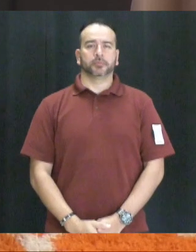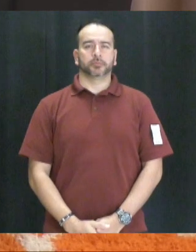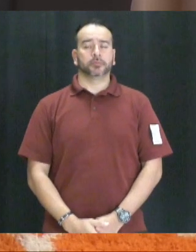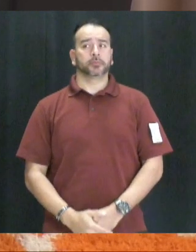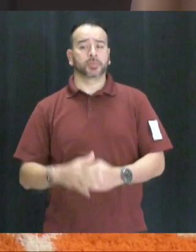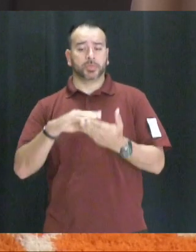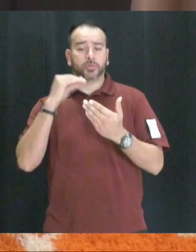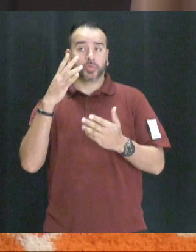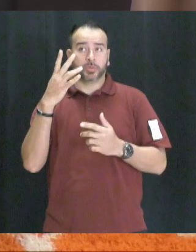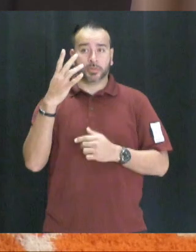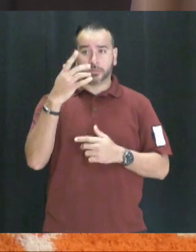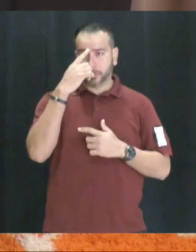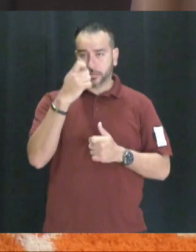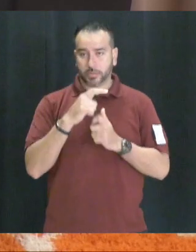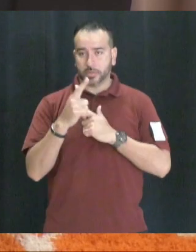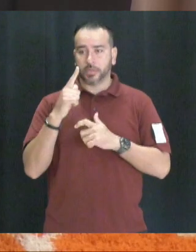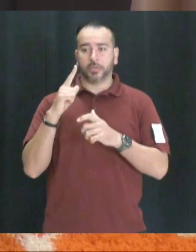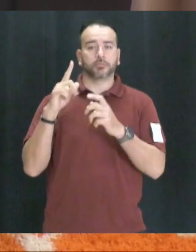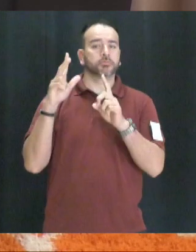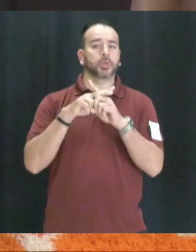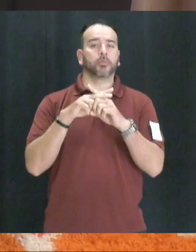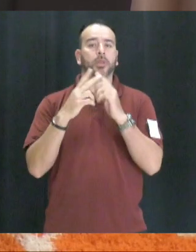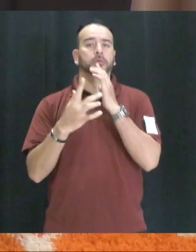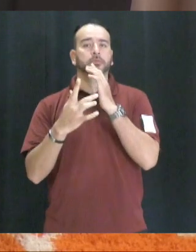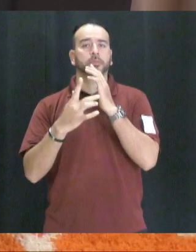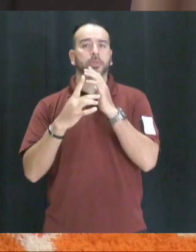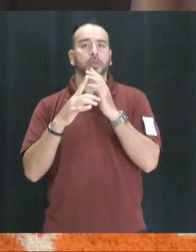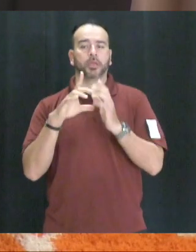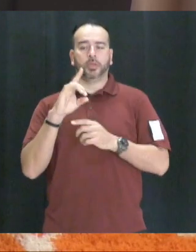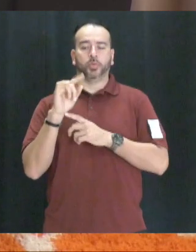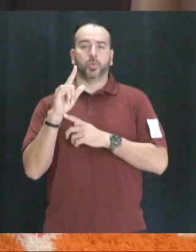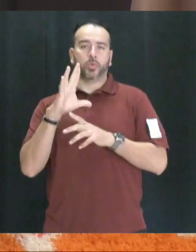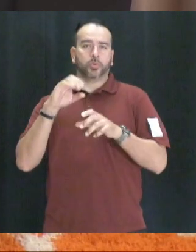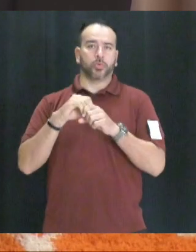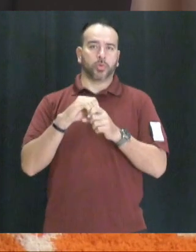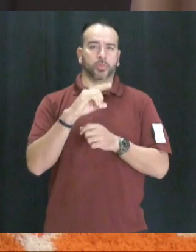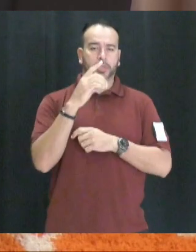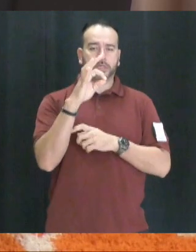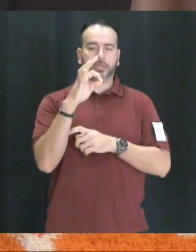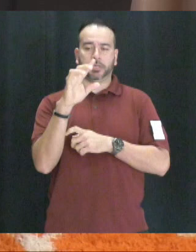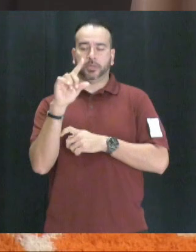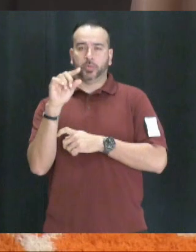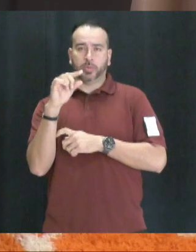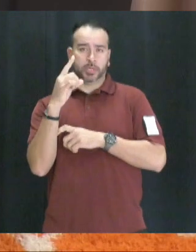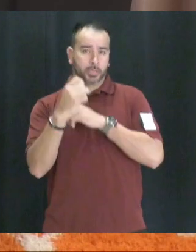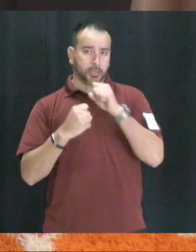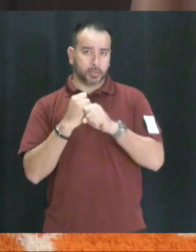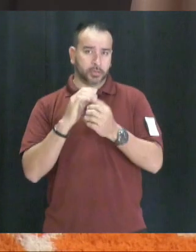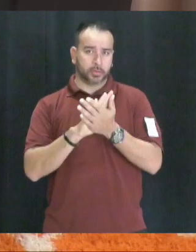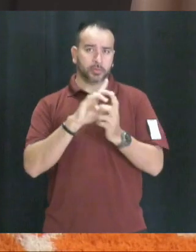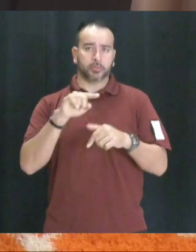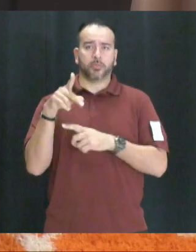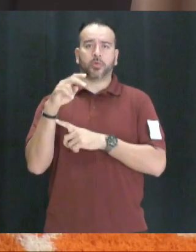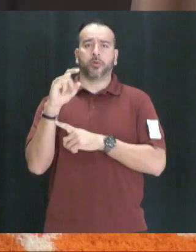Students interested in applying for Tech Dual Enrollment for the 2019-2020 school year must turn in their completed applications to Ms.